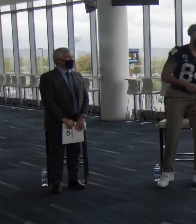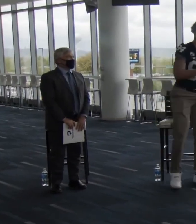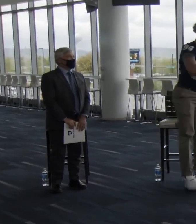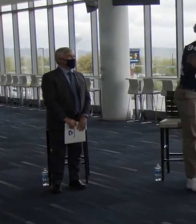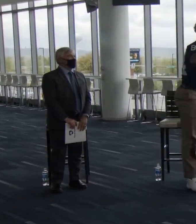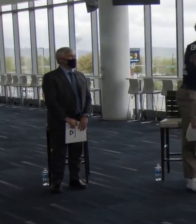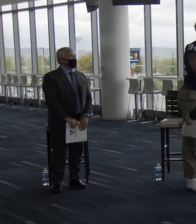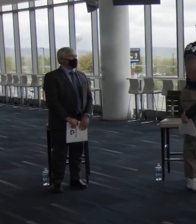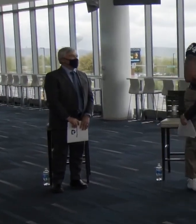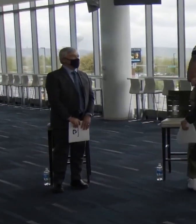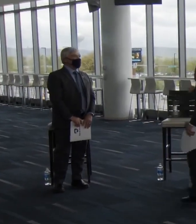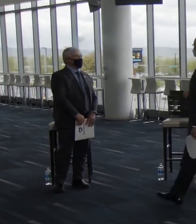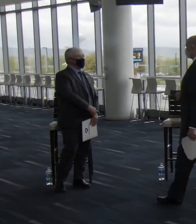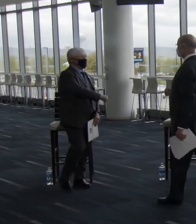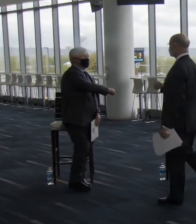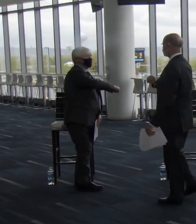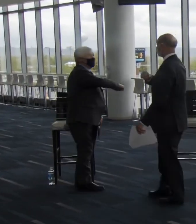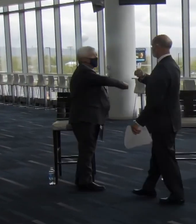Thanks a lot.